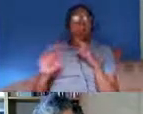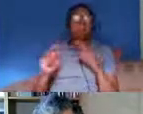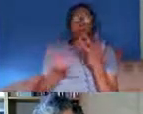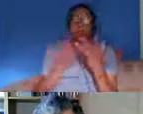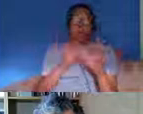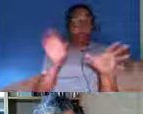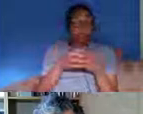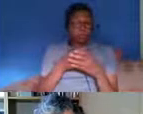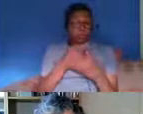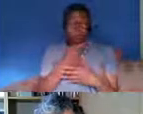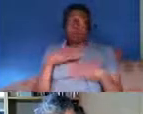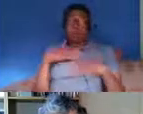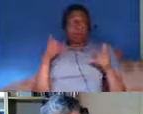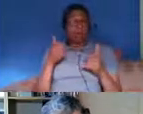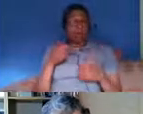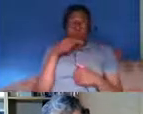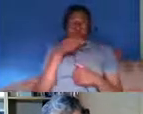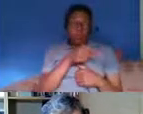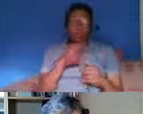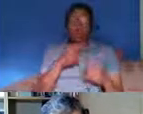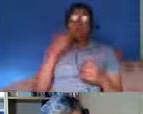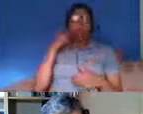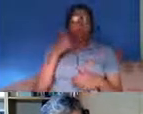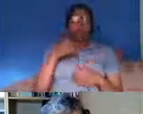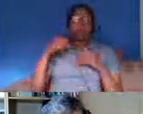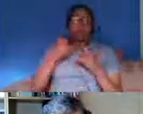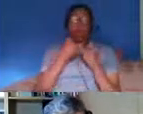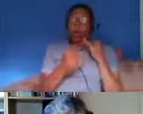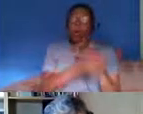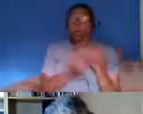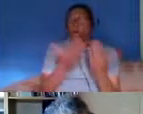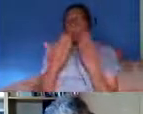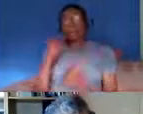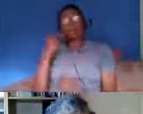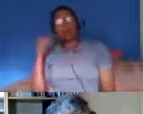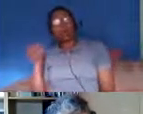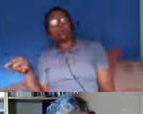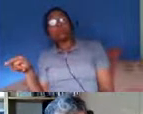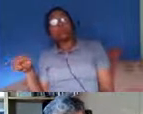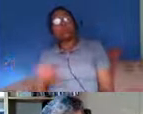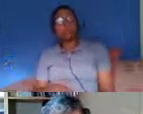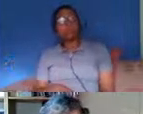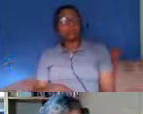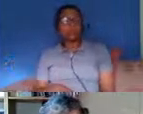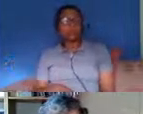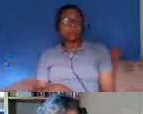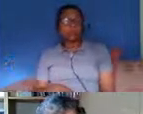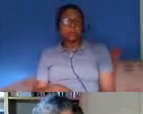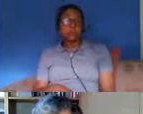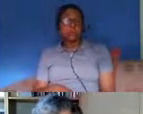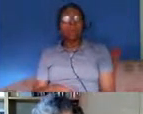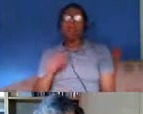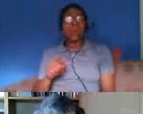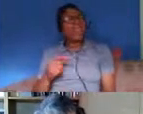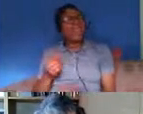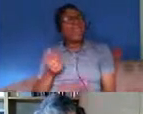communities it's a poorer experience over time and it's perhaps more so in london than